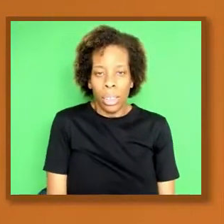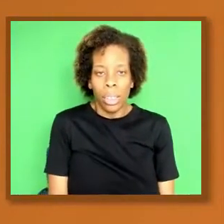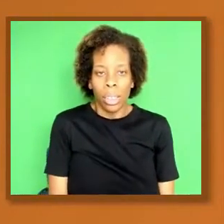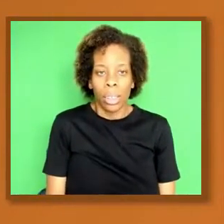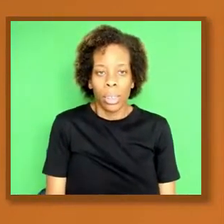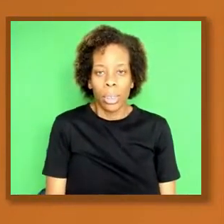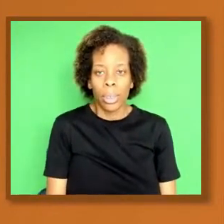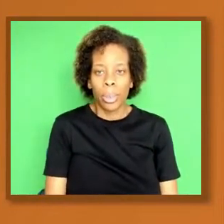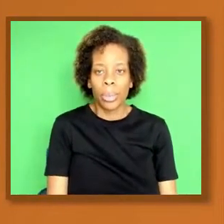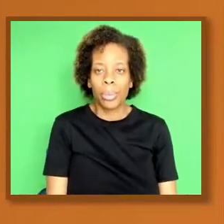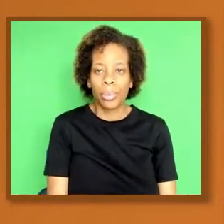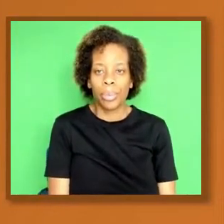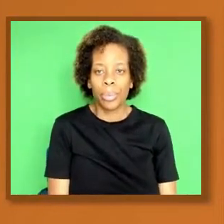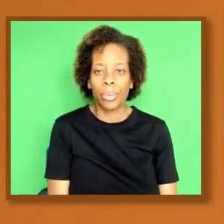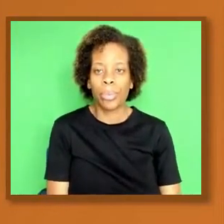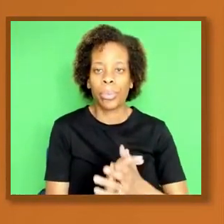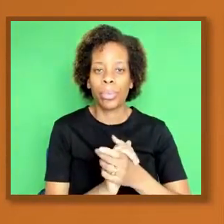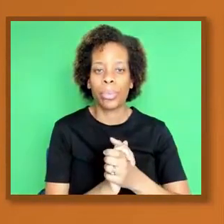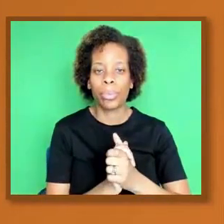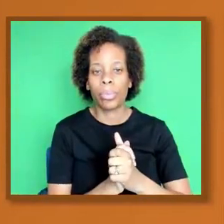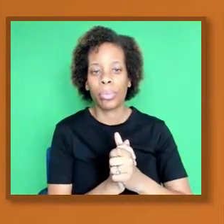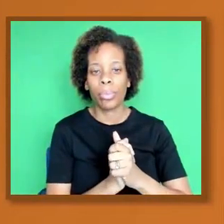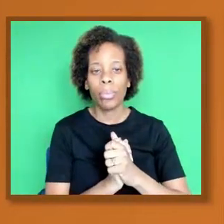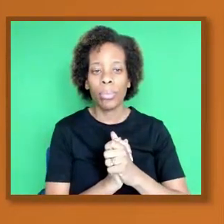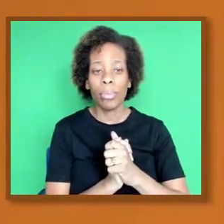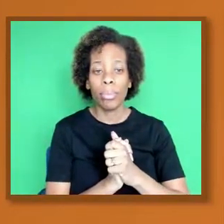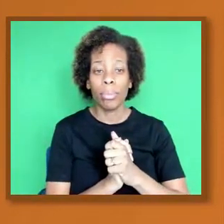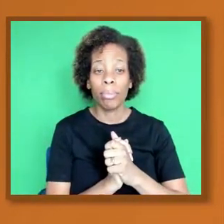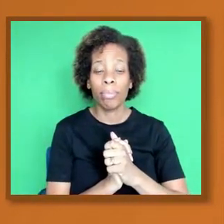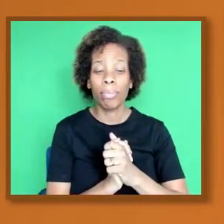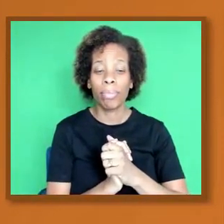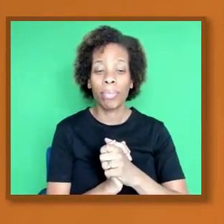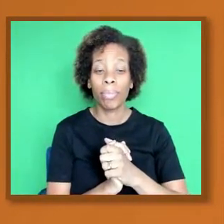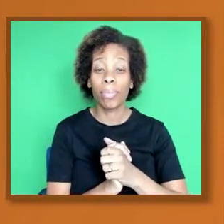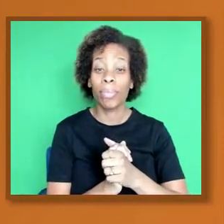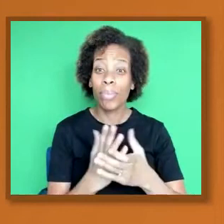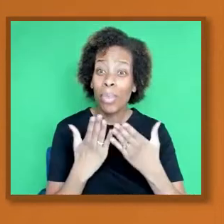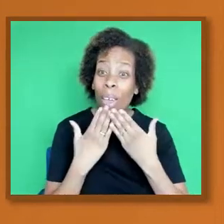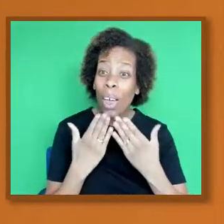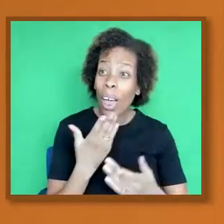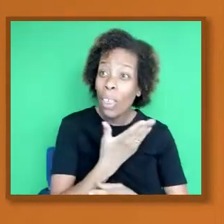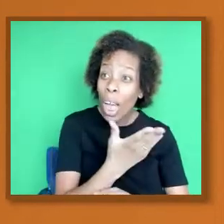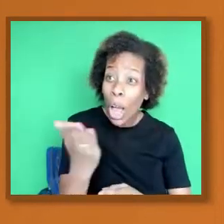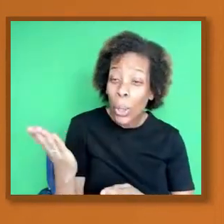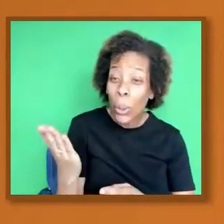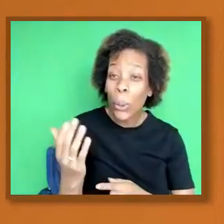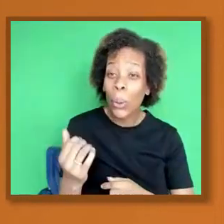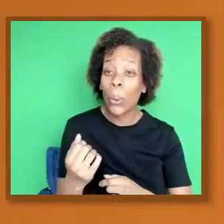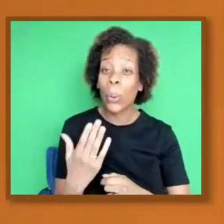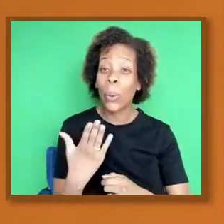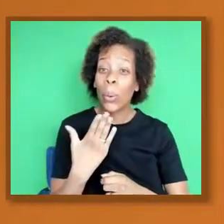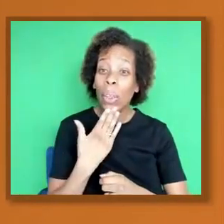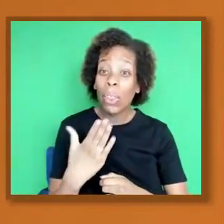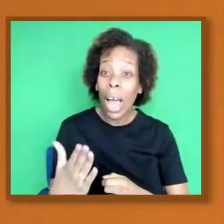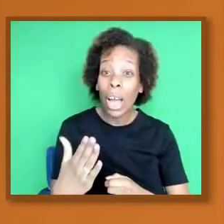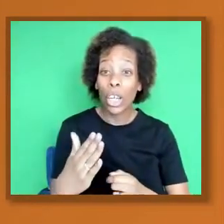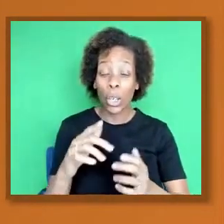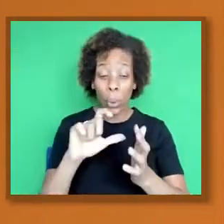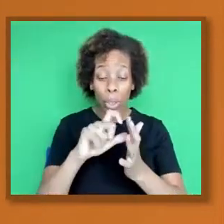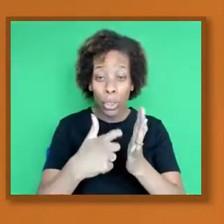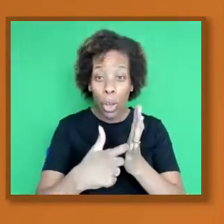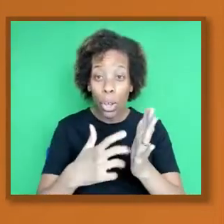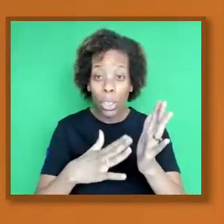Okay, thank you all very much. And thank you to Dr. Mitchell and to Dr. Eckert